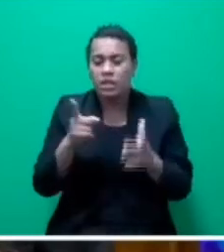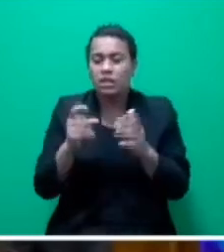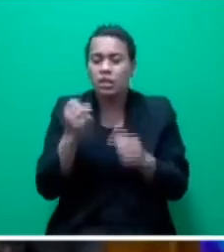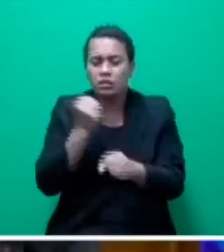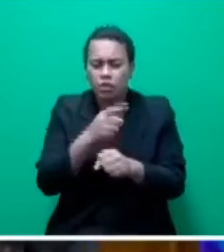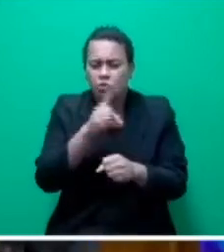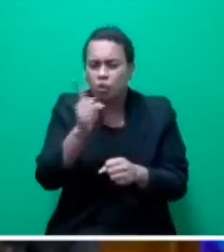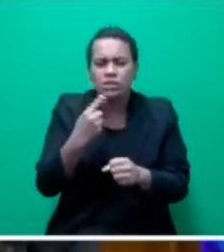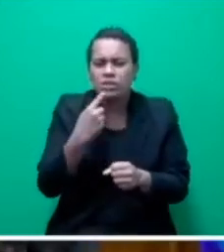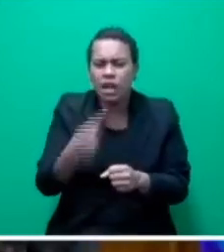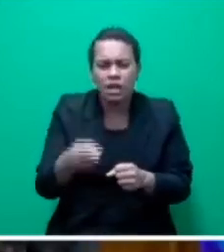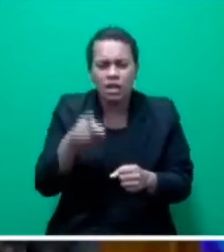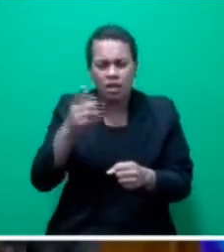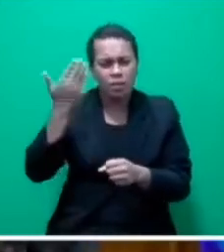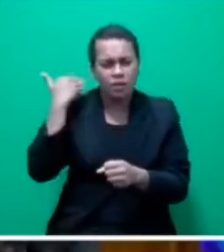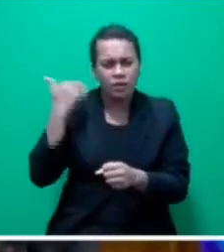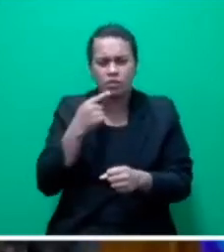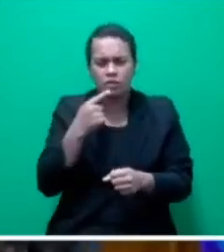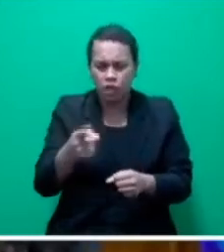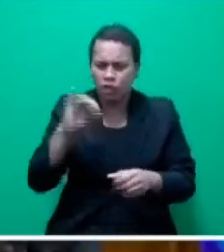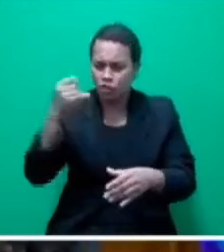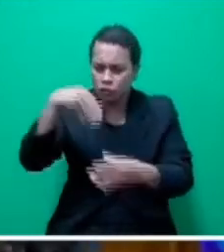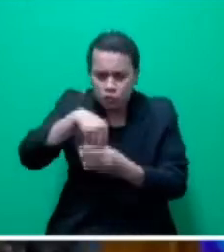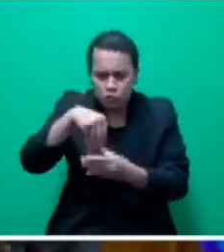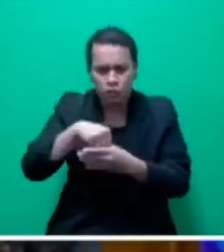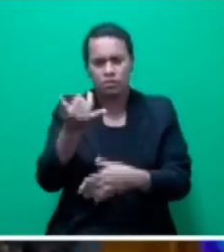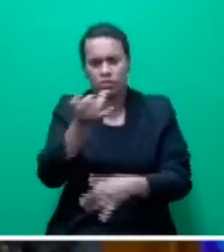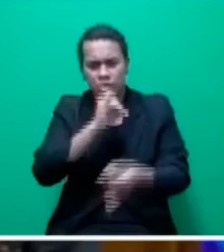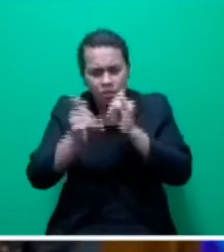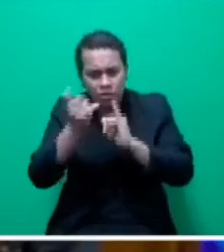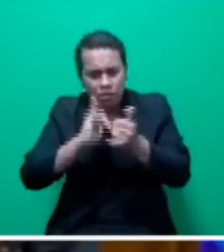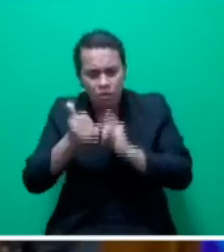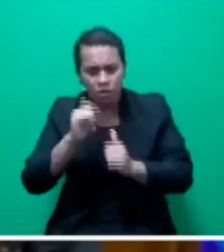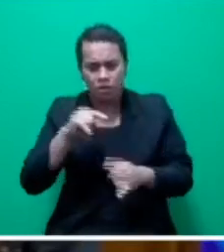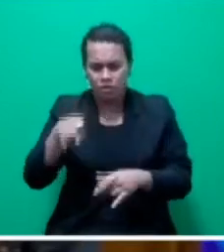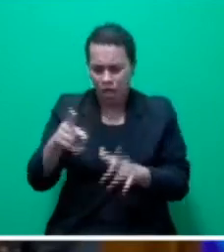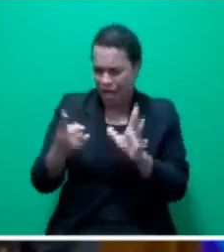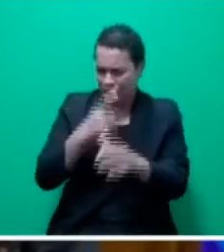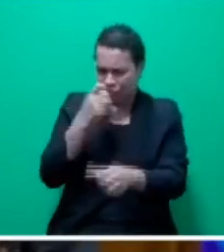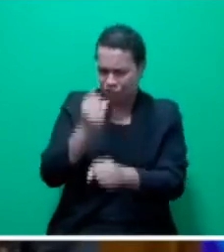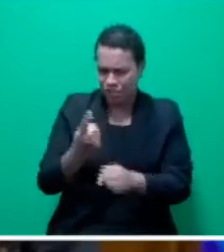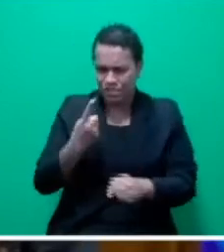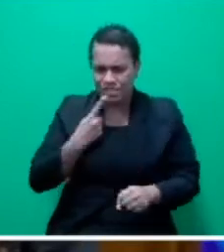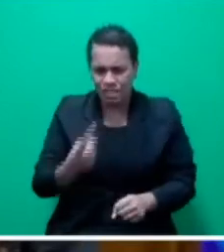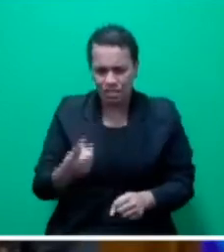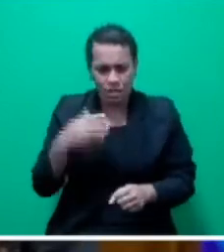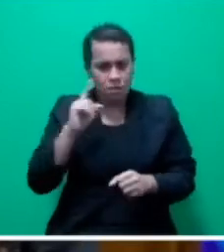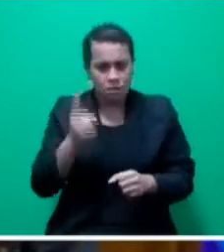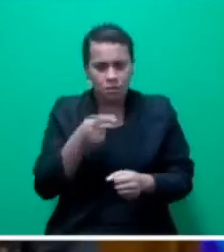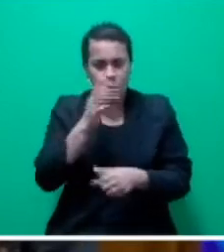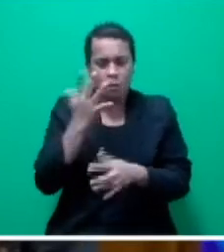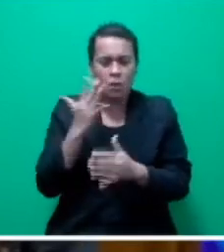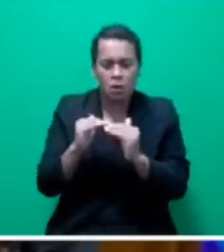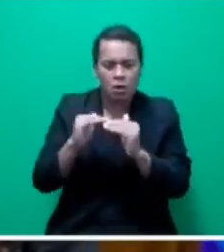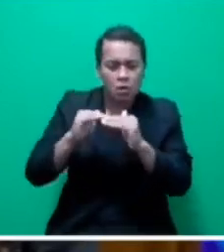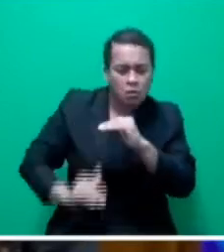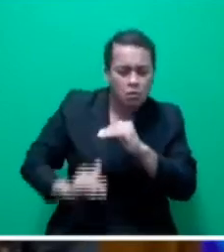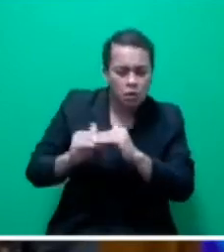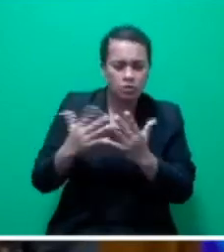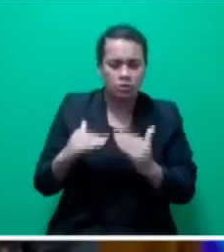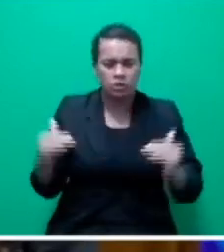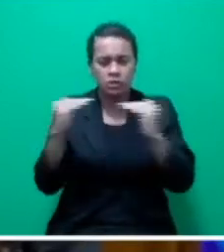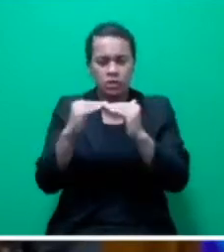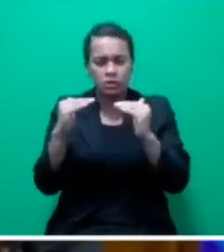appetizers and beverages. And the Attorney General knows this very well, but it's probably well below the standards, well below the standards